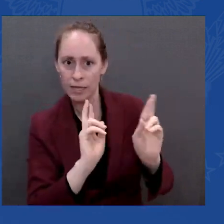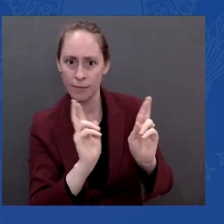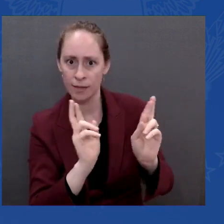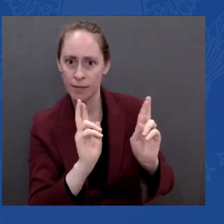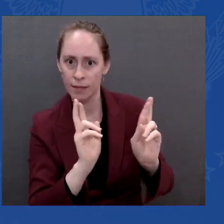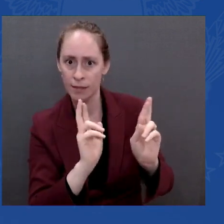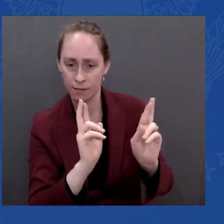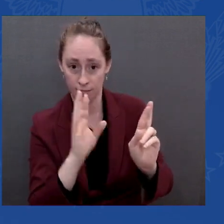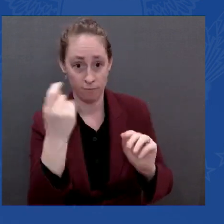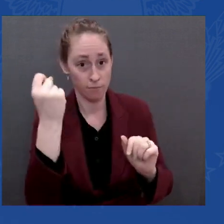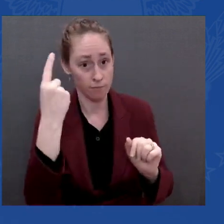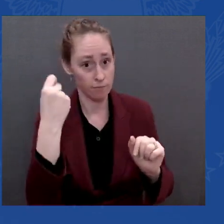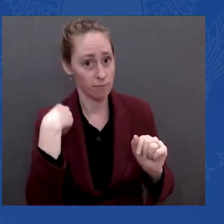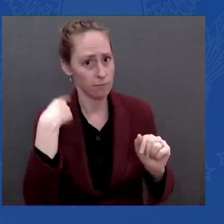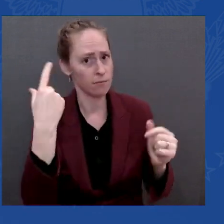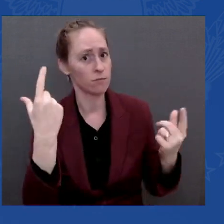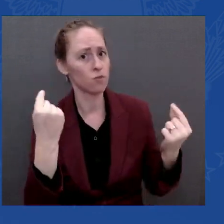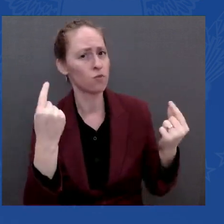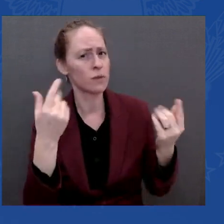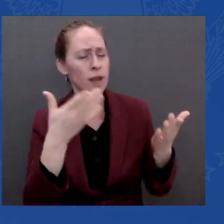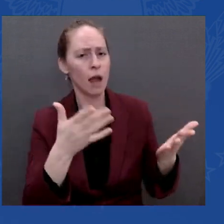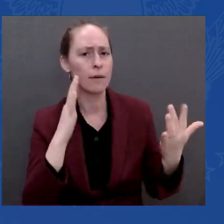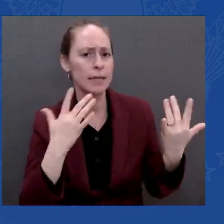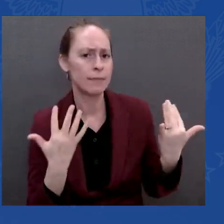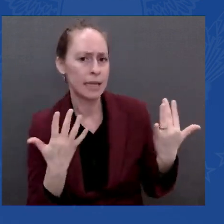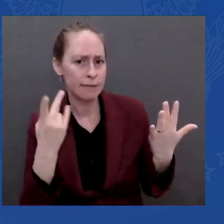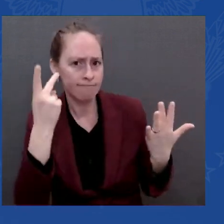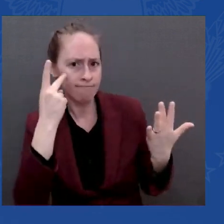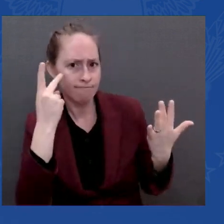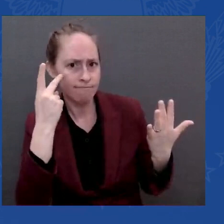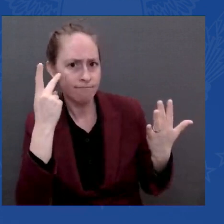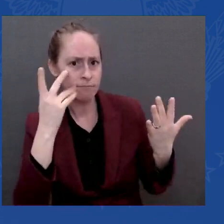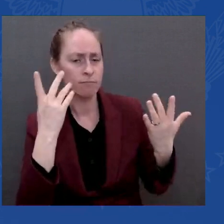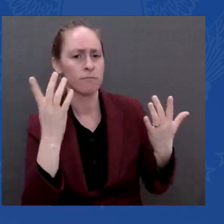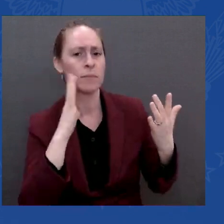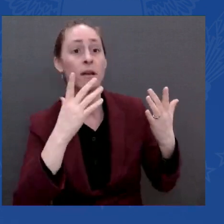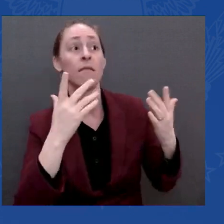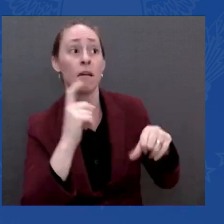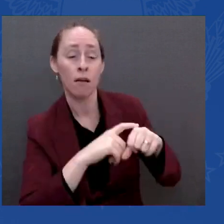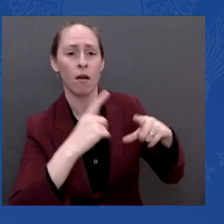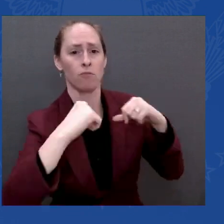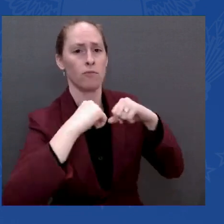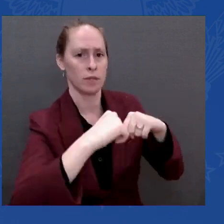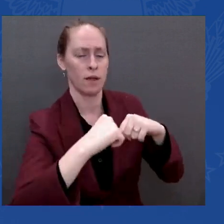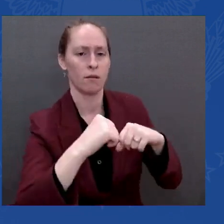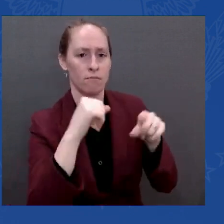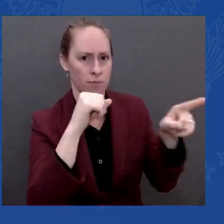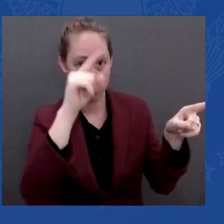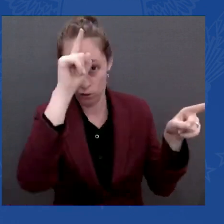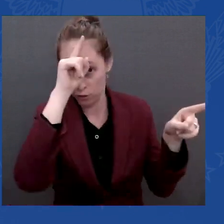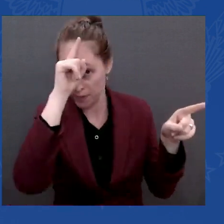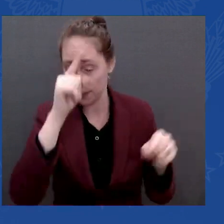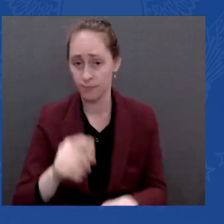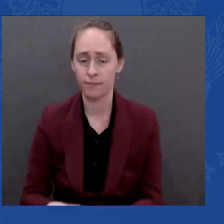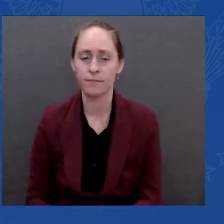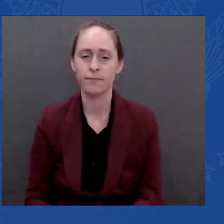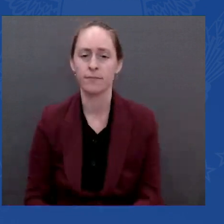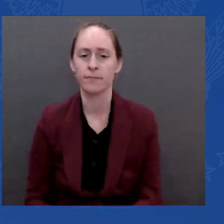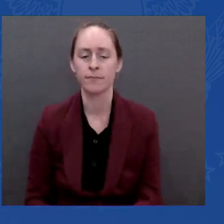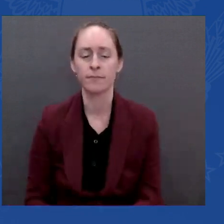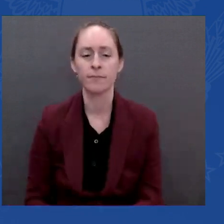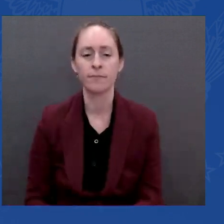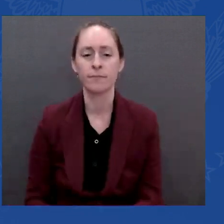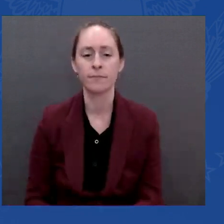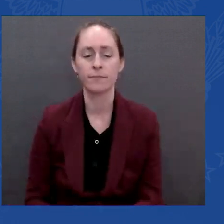I've also spoken with Defense Secretary Austin and Chairman of the Joint Chiefs, General Milley, about preparations for additional moves should they